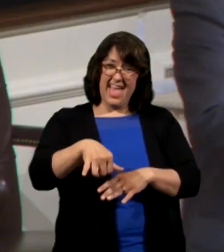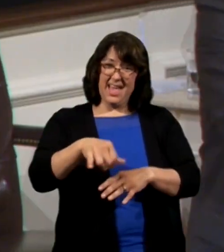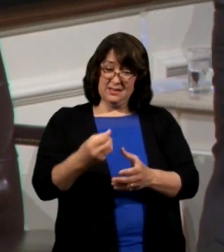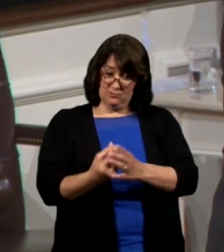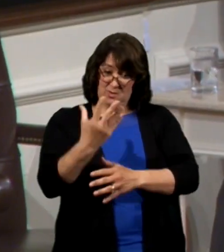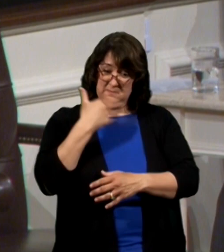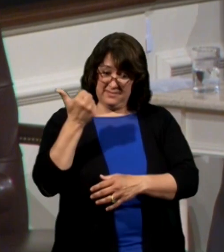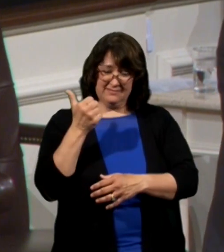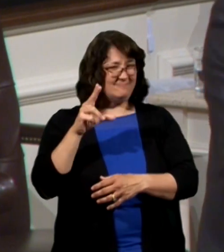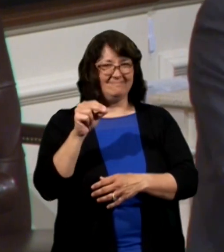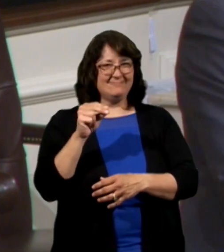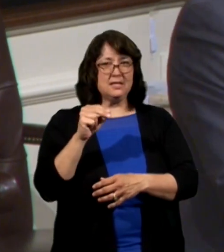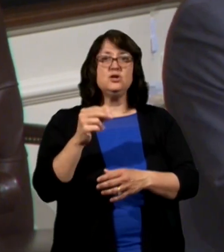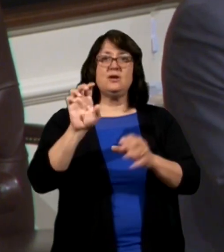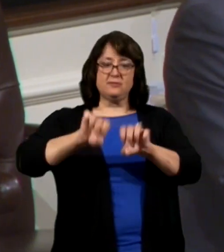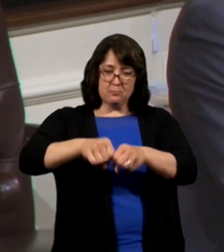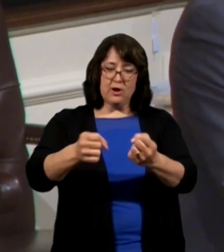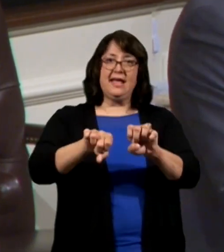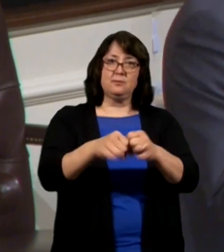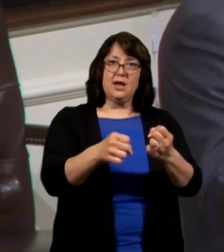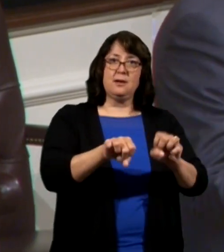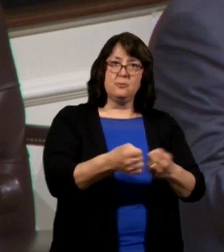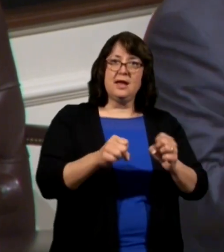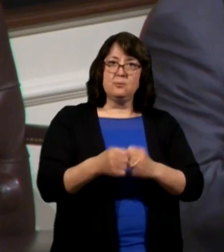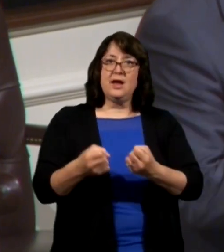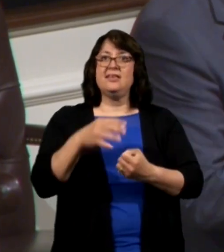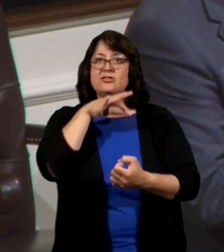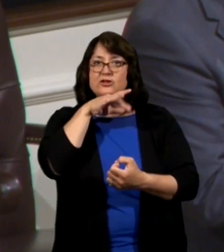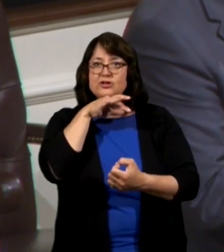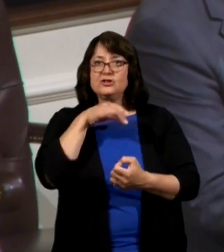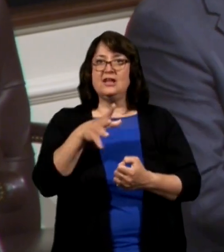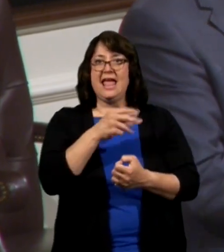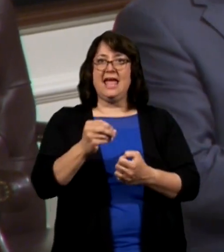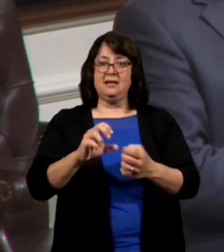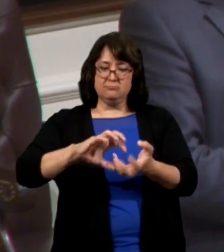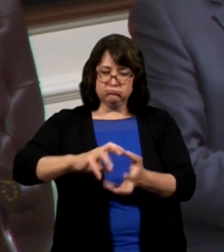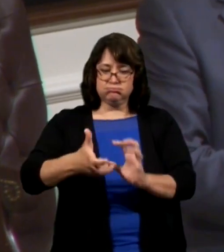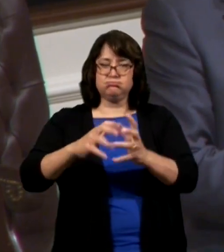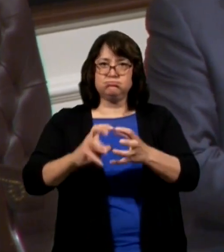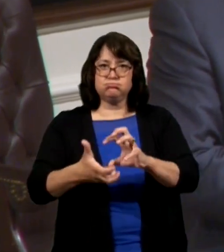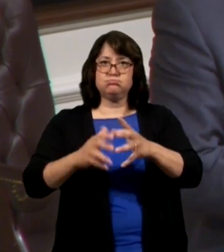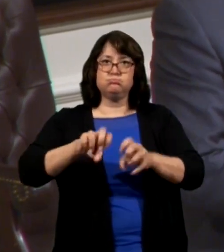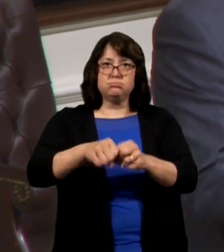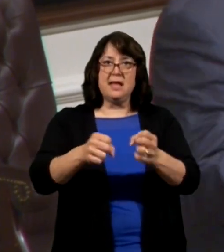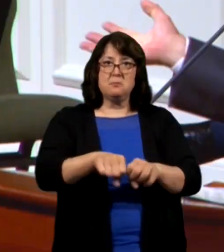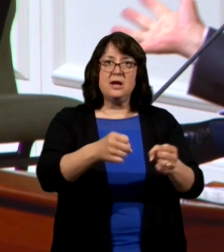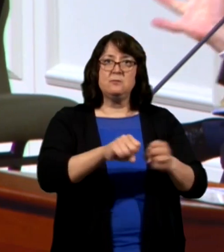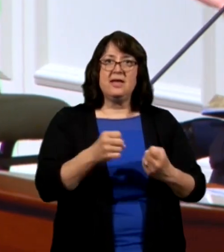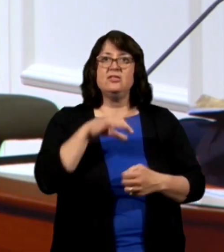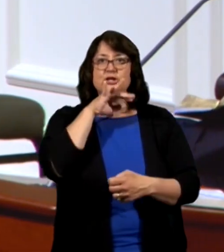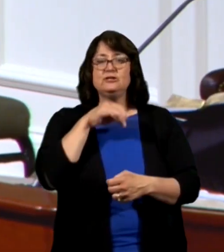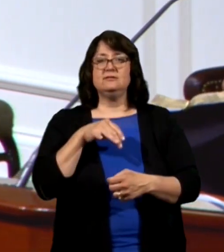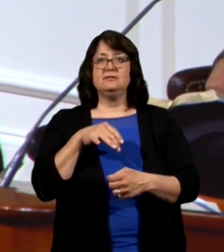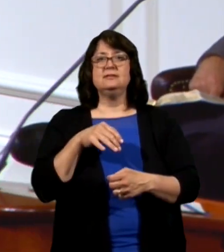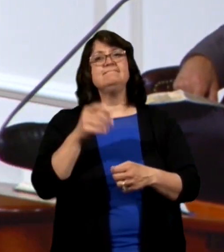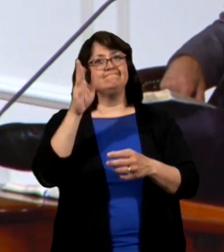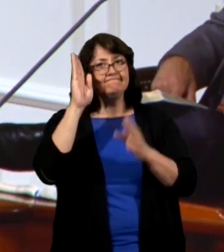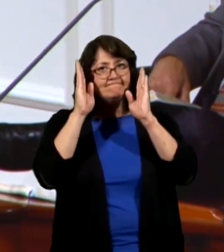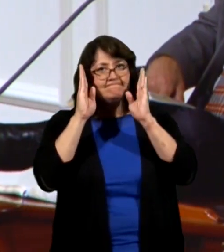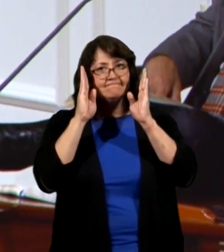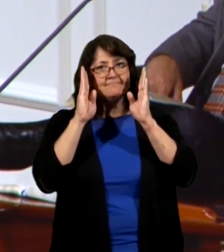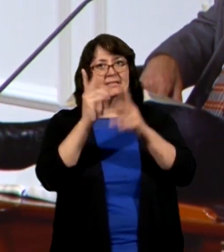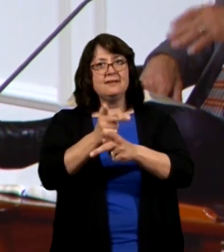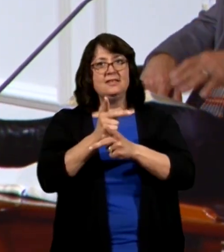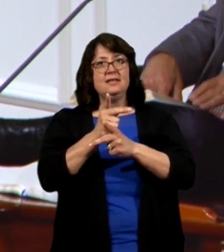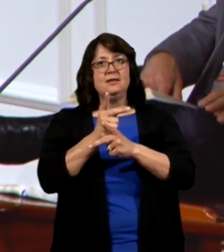You break up the clods he opens and breaks the clods of his ground. Now hear me carefully we're going to talk about